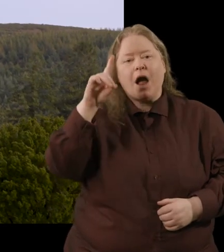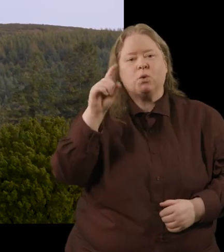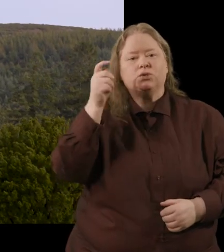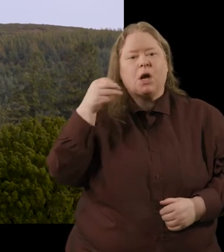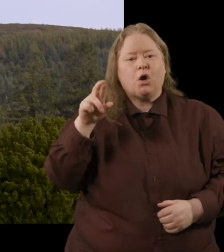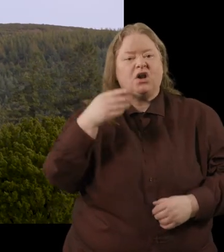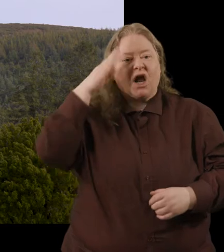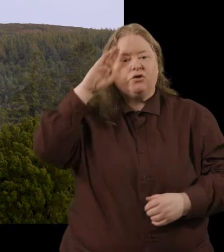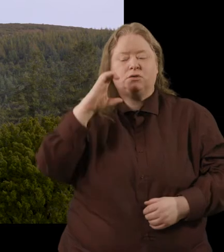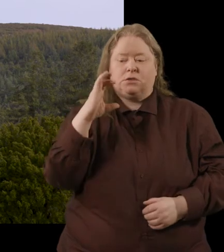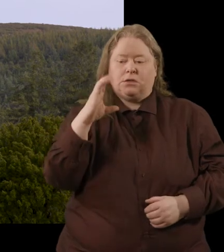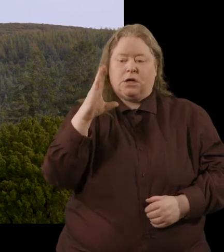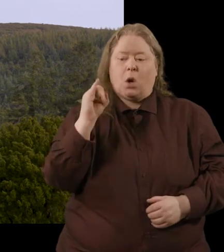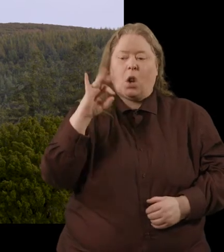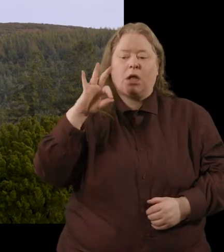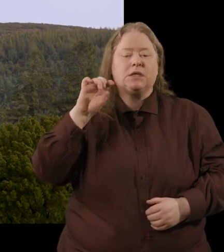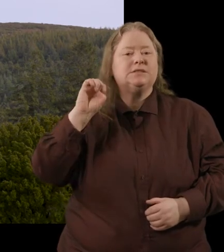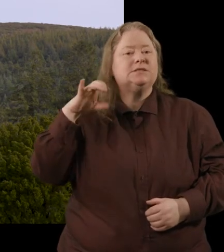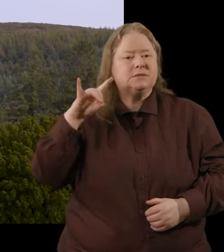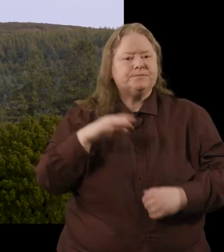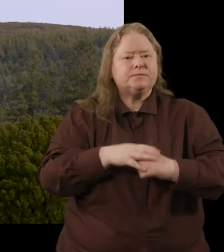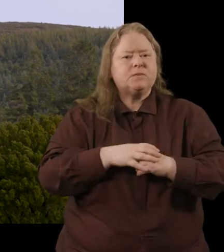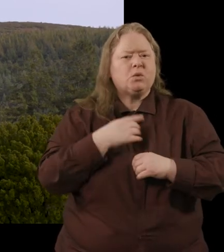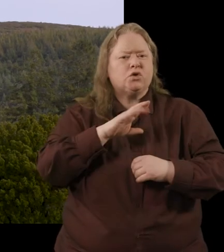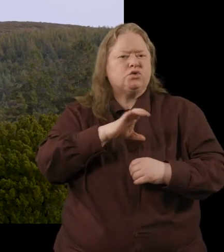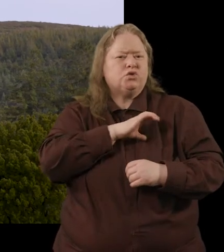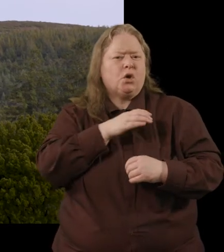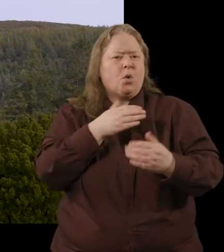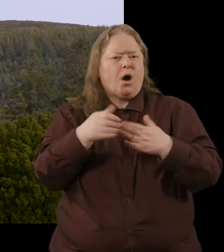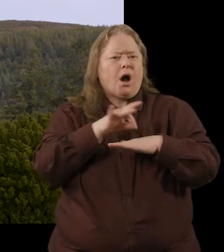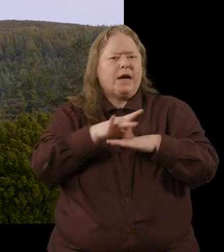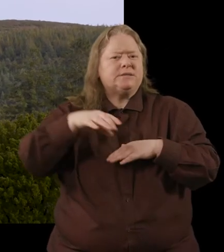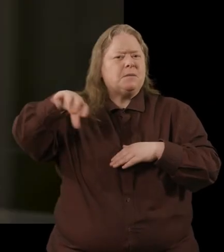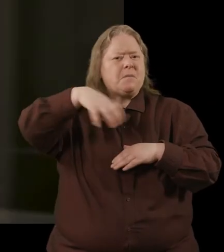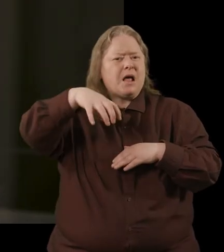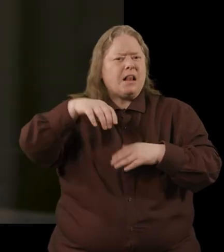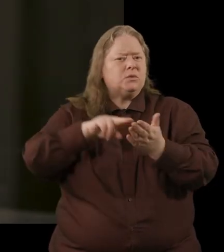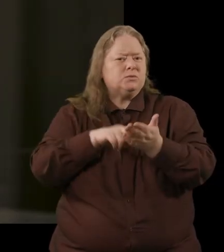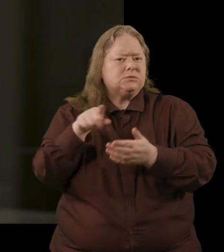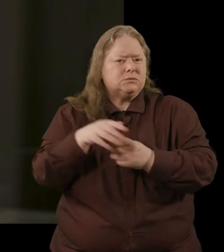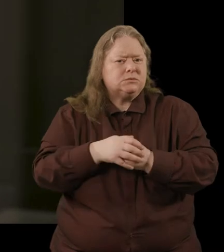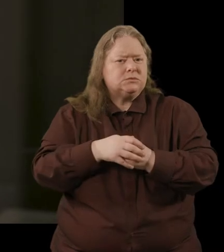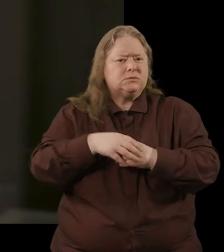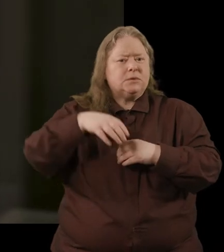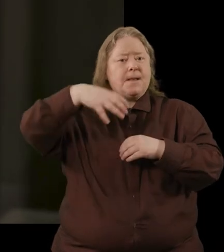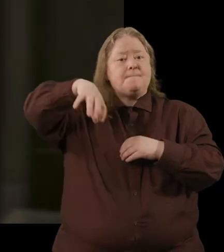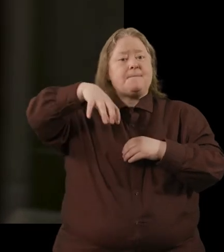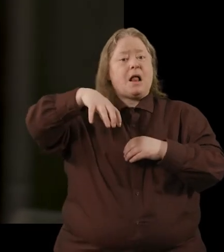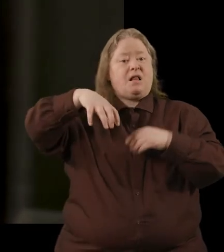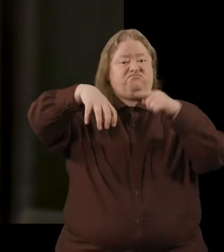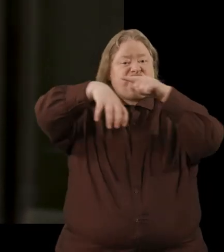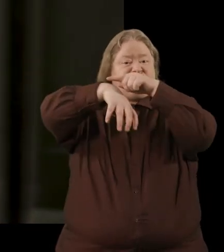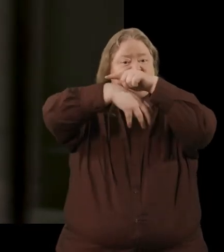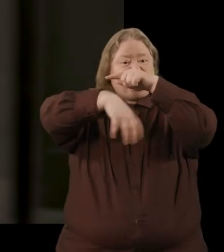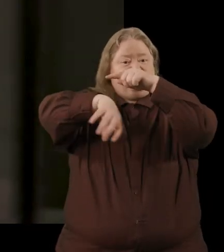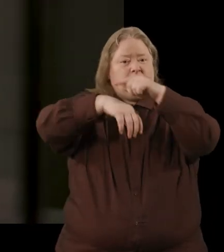in Irish cligchock which means bell house but we're not sure what kind of bell was rung in it the suspended bell that we have in the exhibition